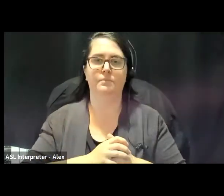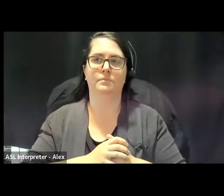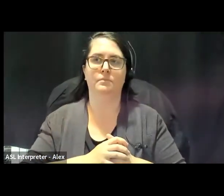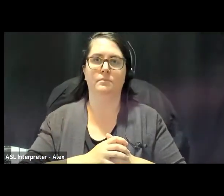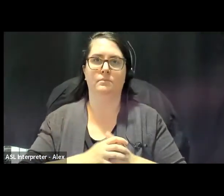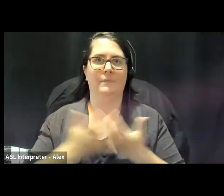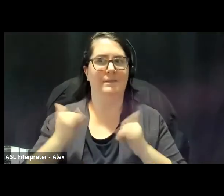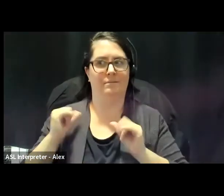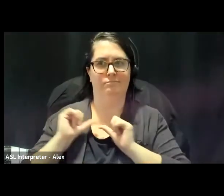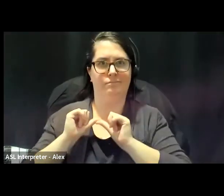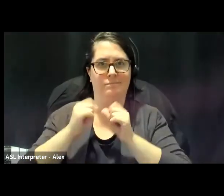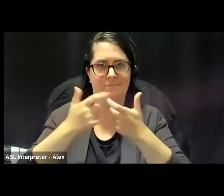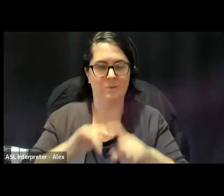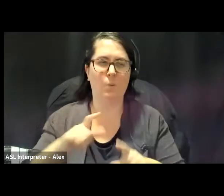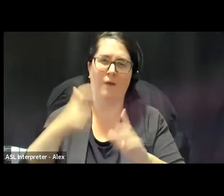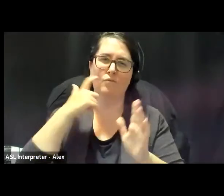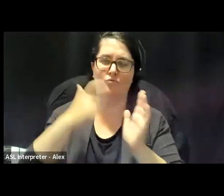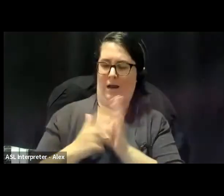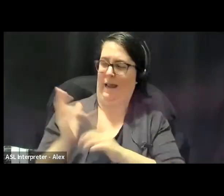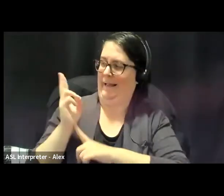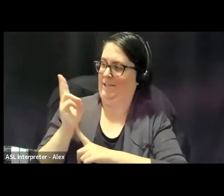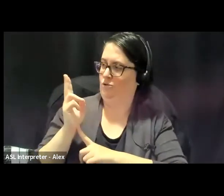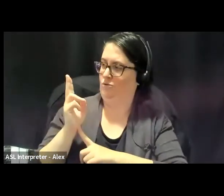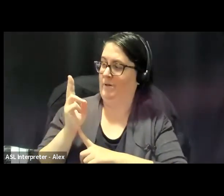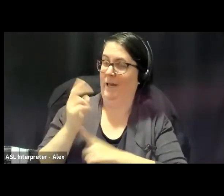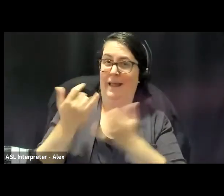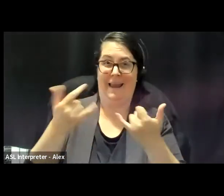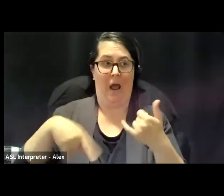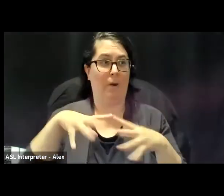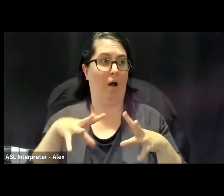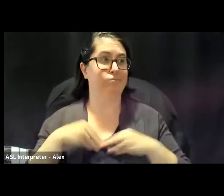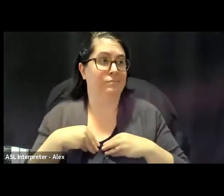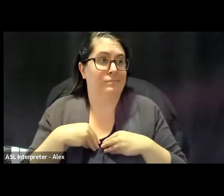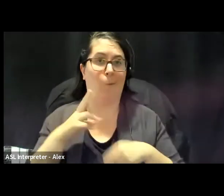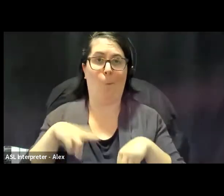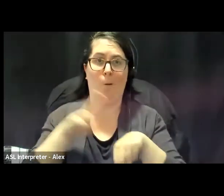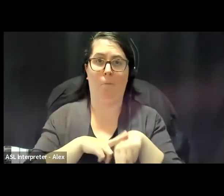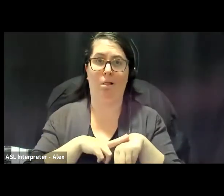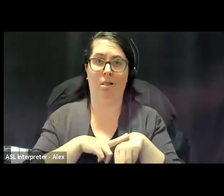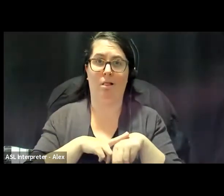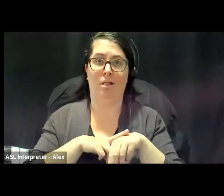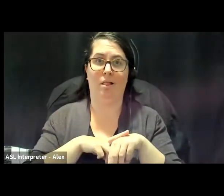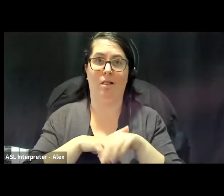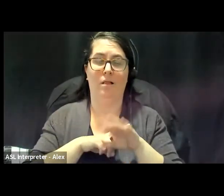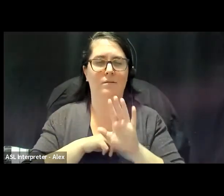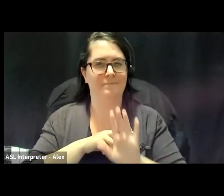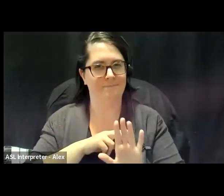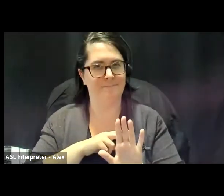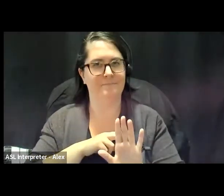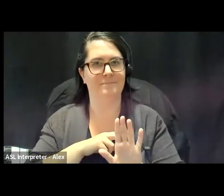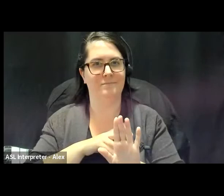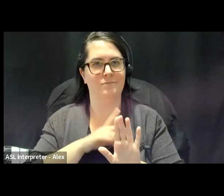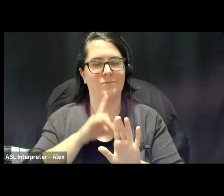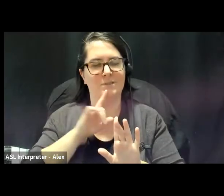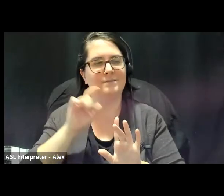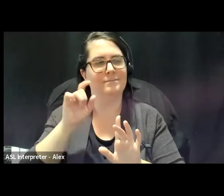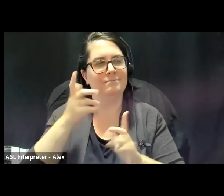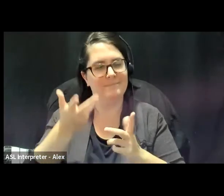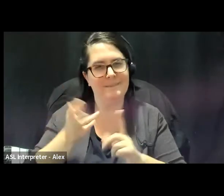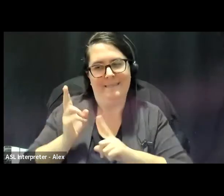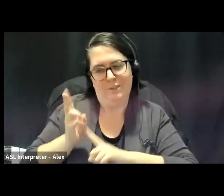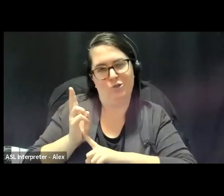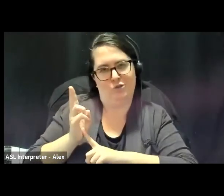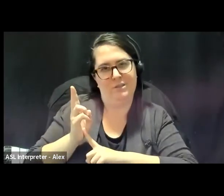histories of the systems that we take as normal today that we consider, you know, cornerstones of our community and our society,